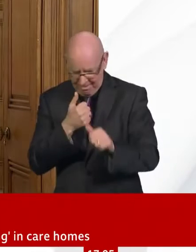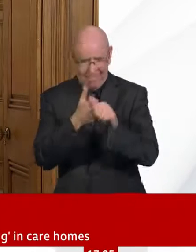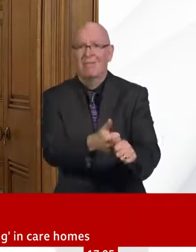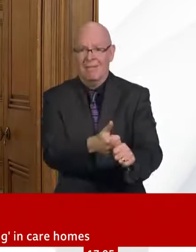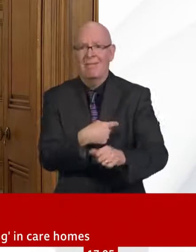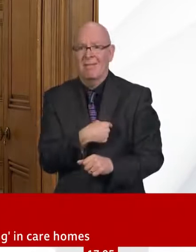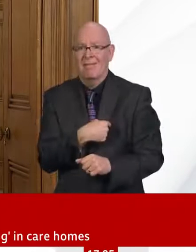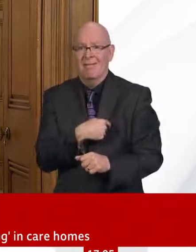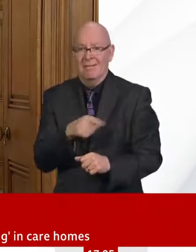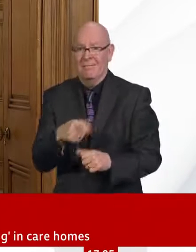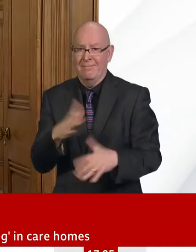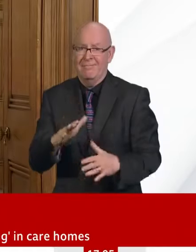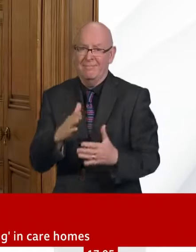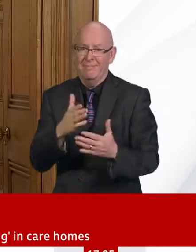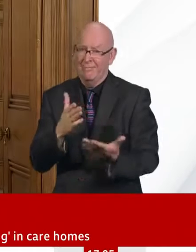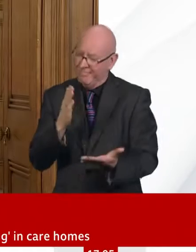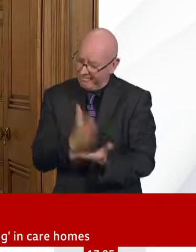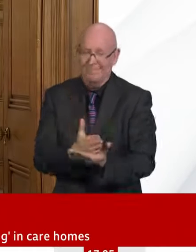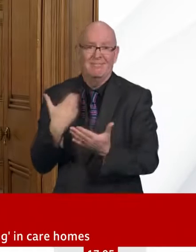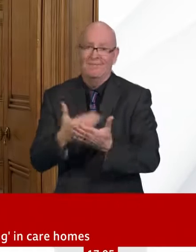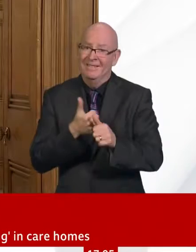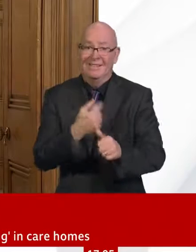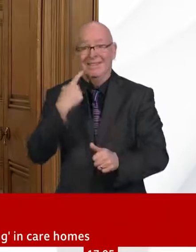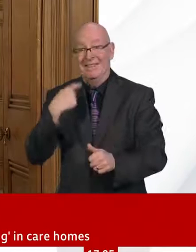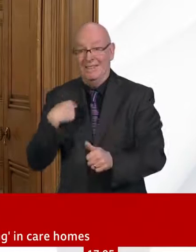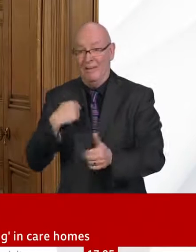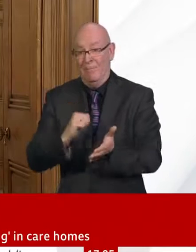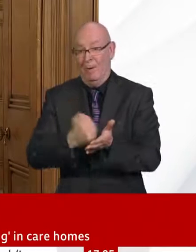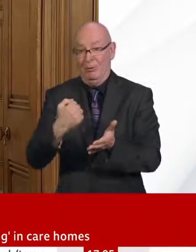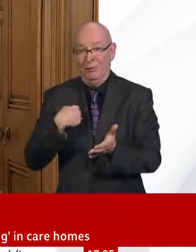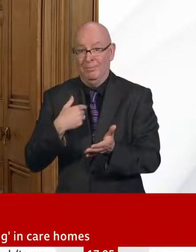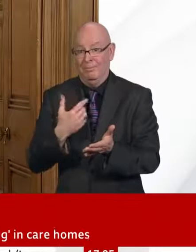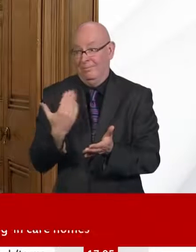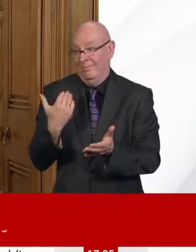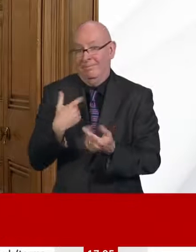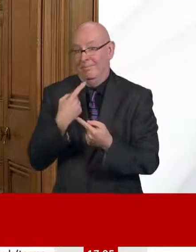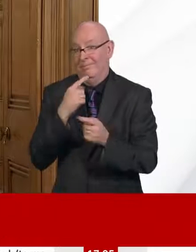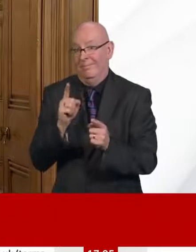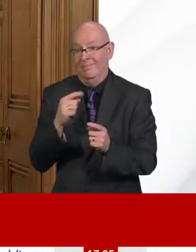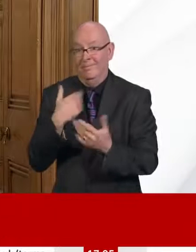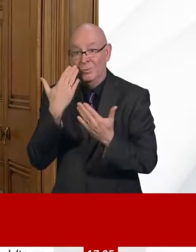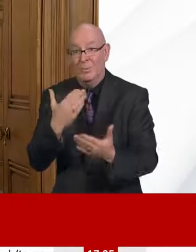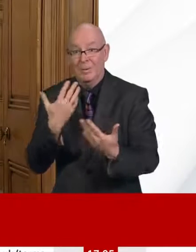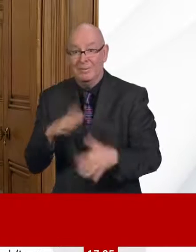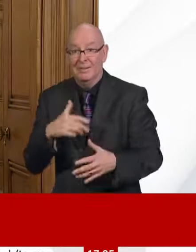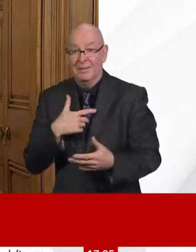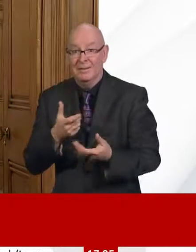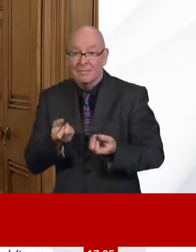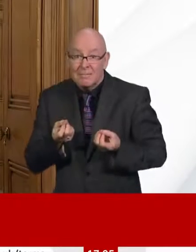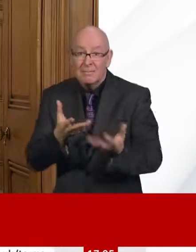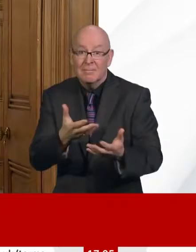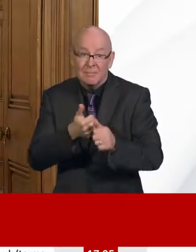for Health and Social Care will be updating on our plans for social care tomorrow. This is why we are